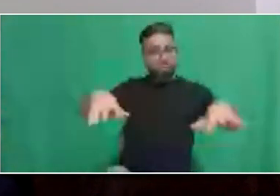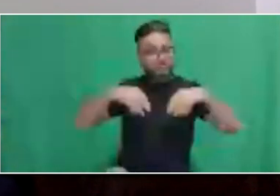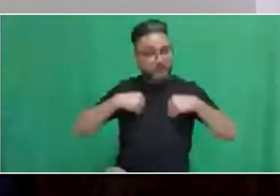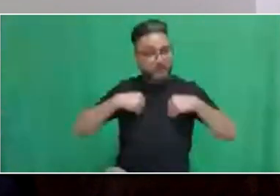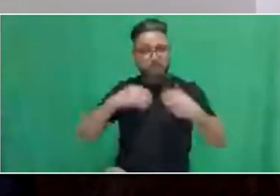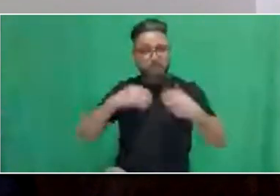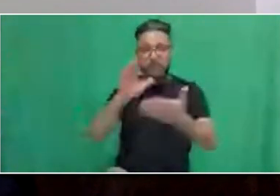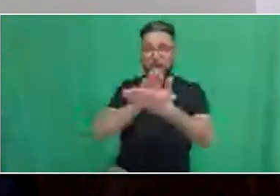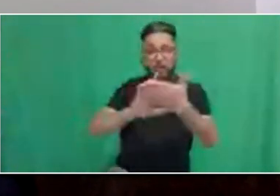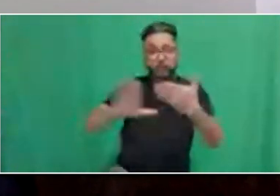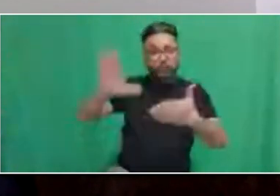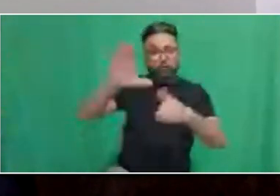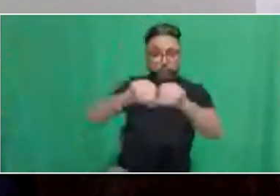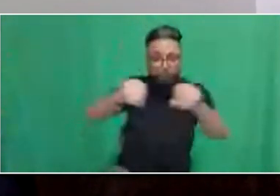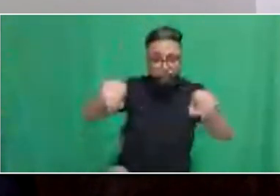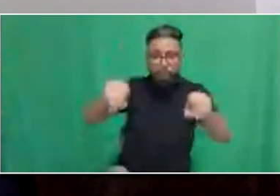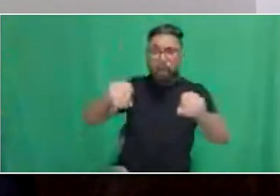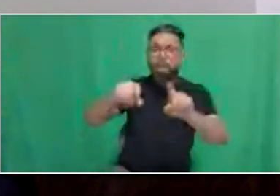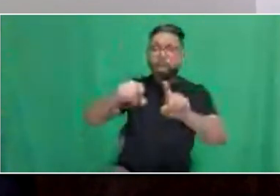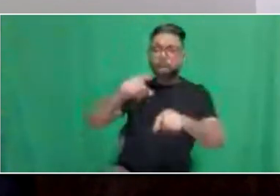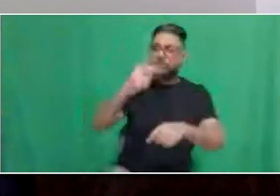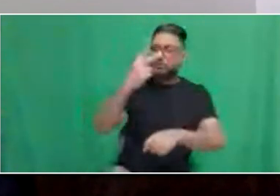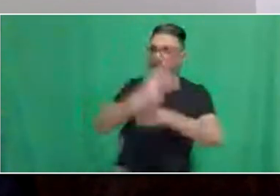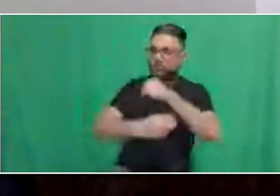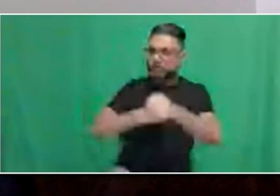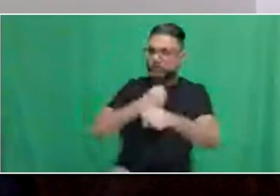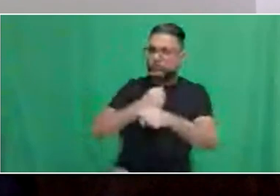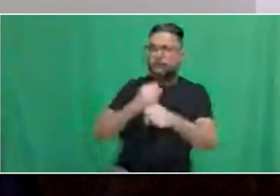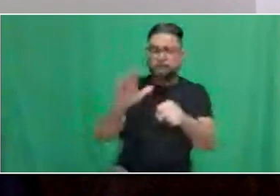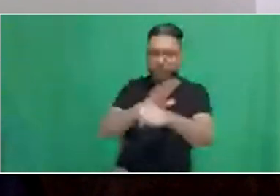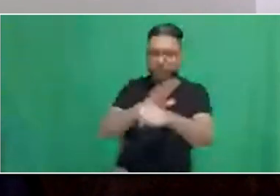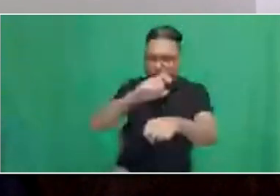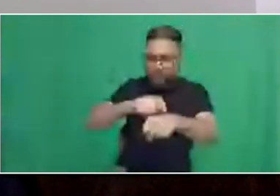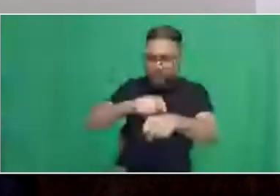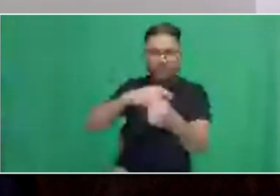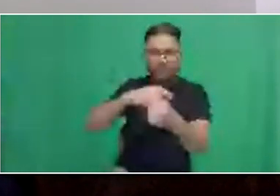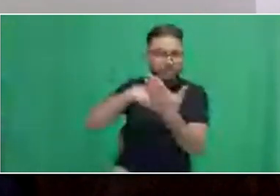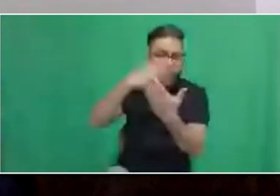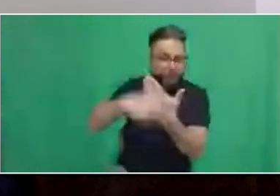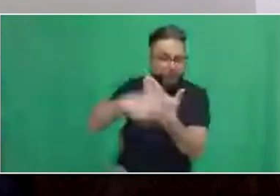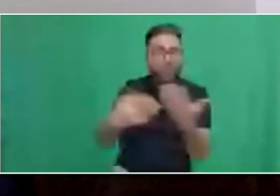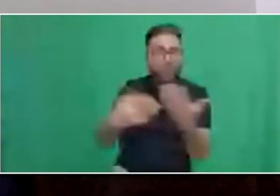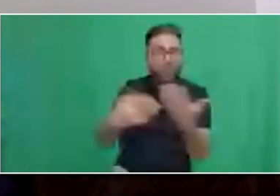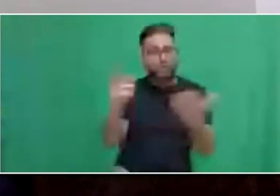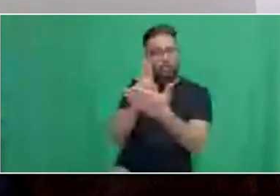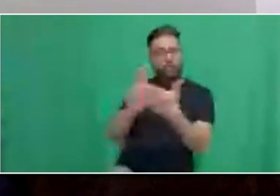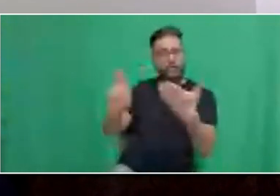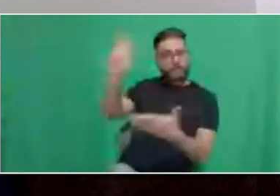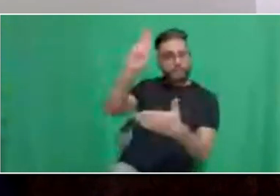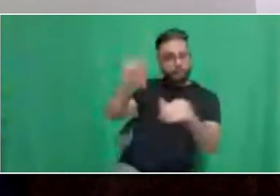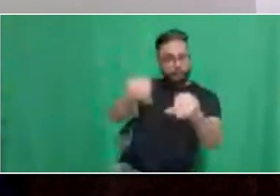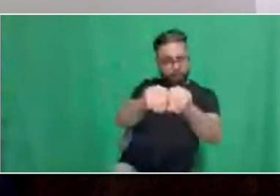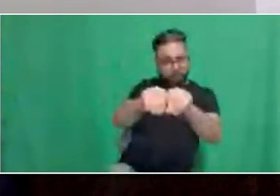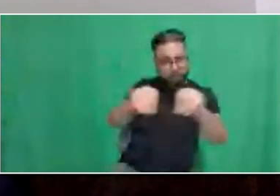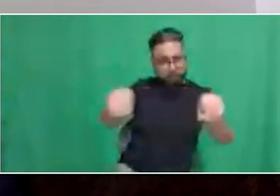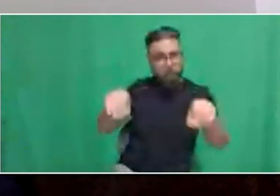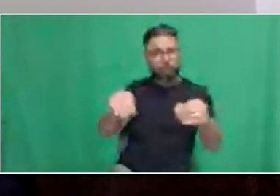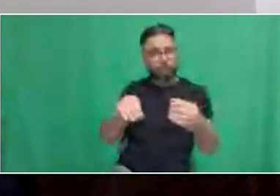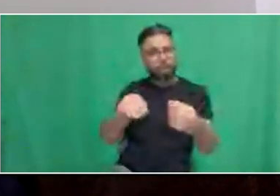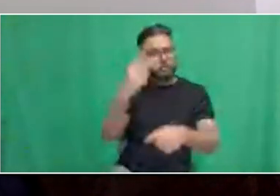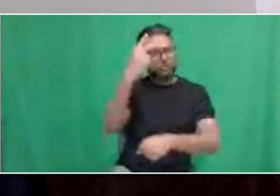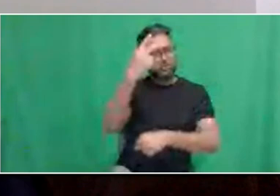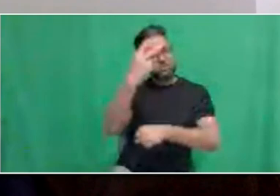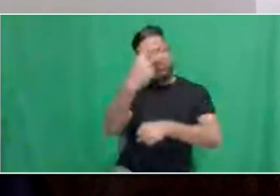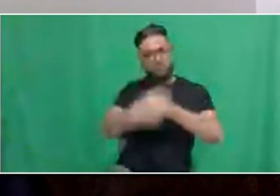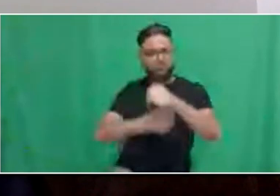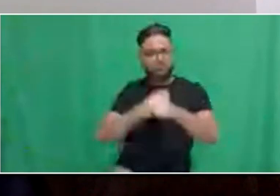university degree from an accredited college or university. Please refer to a website. There is a link where you can see if your college or university